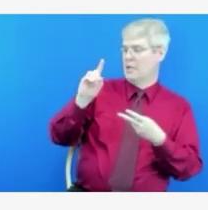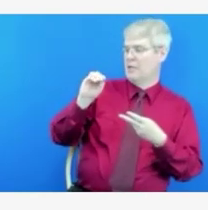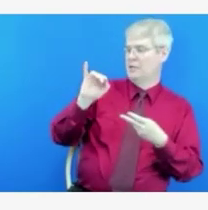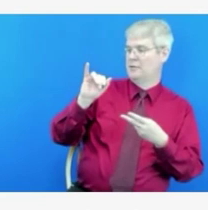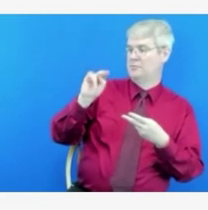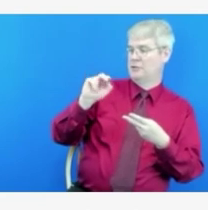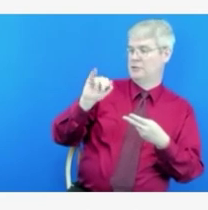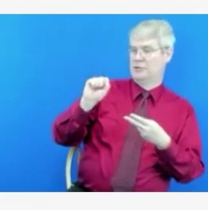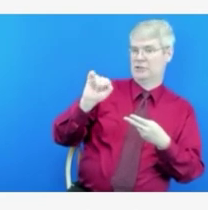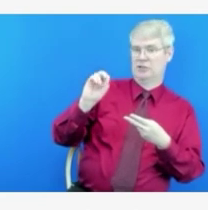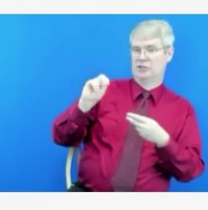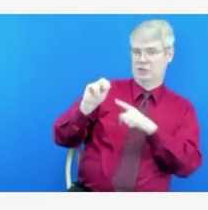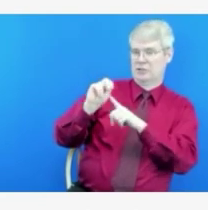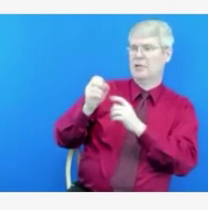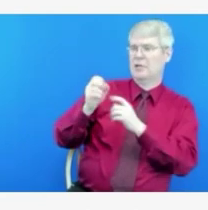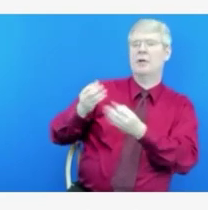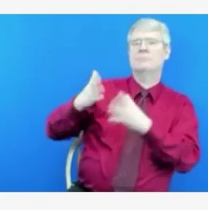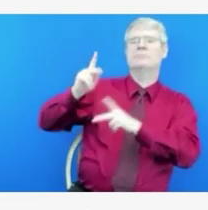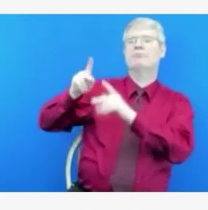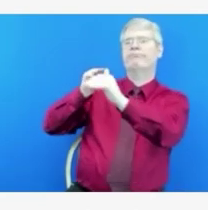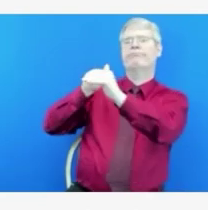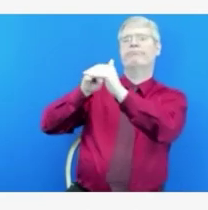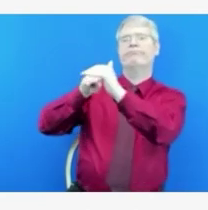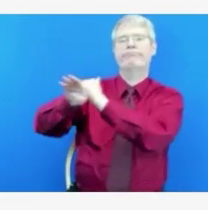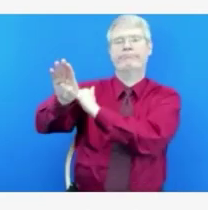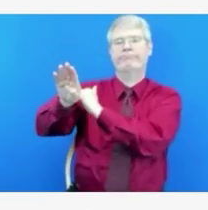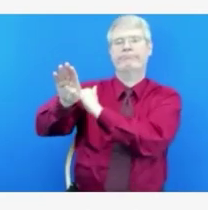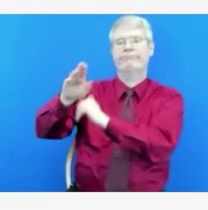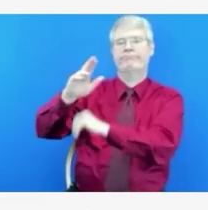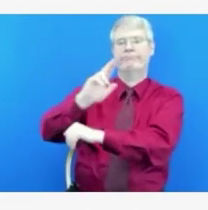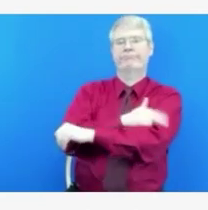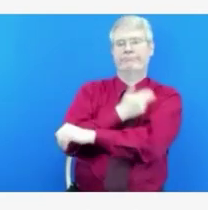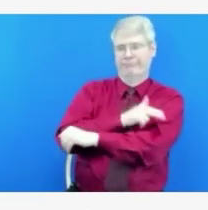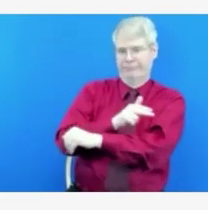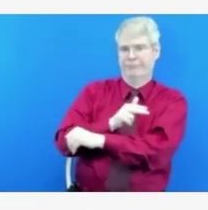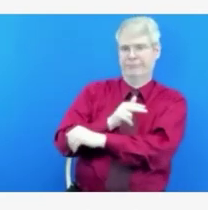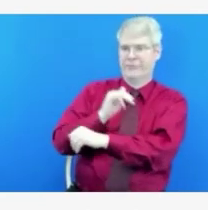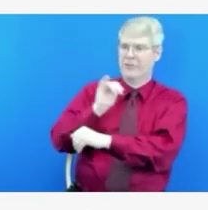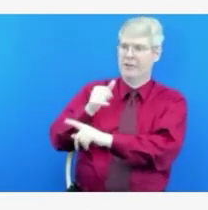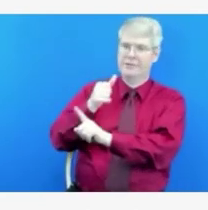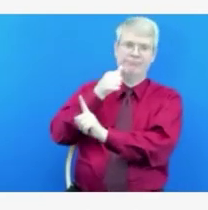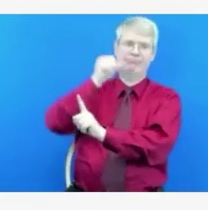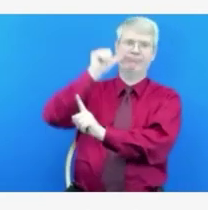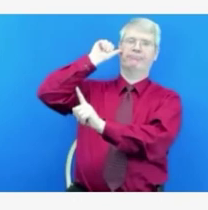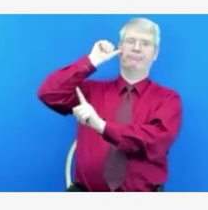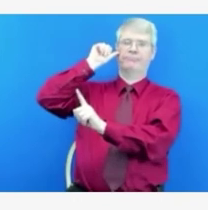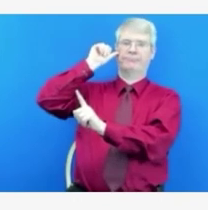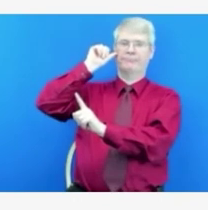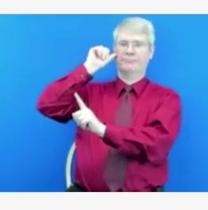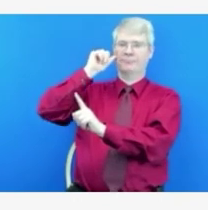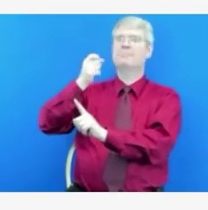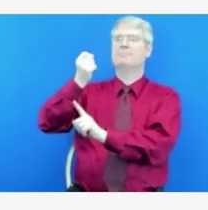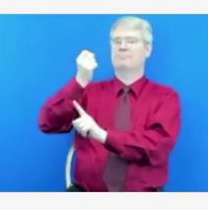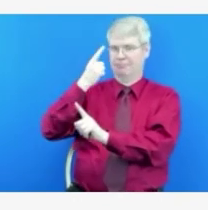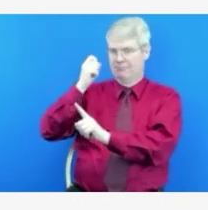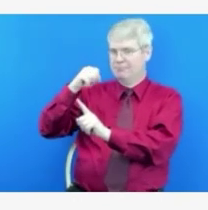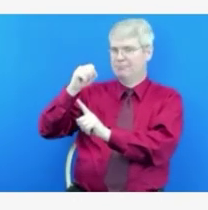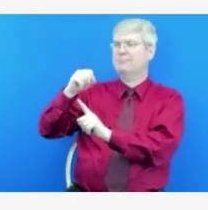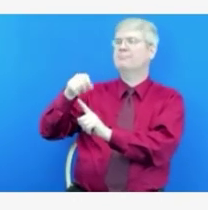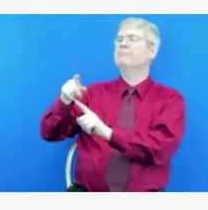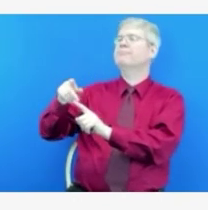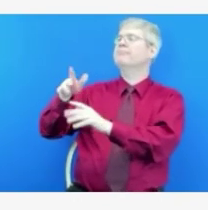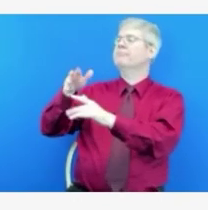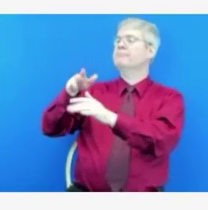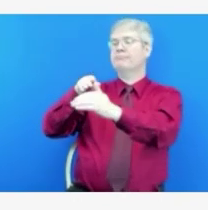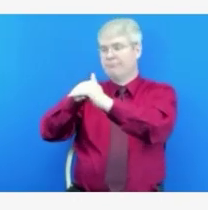going up a little bit and your total census declining as patients are discharged because they're recovering or they